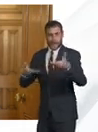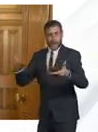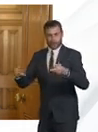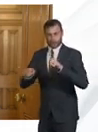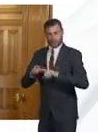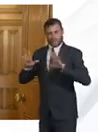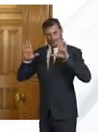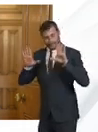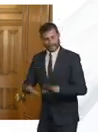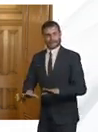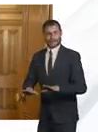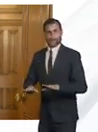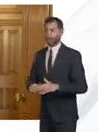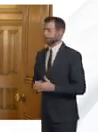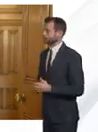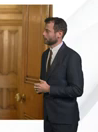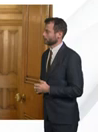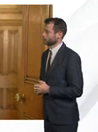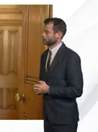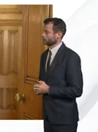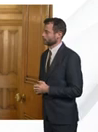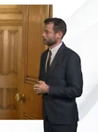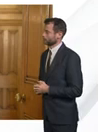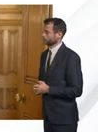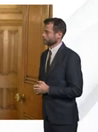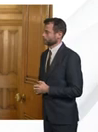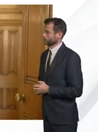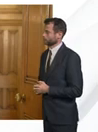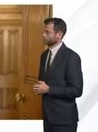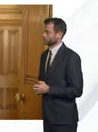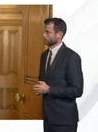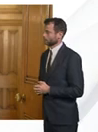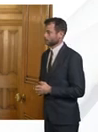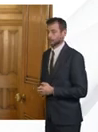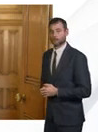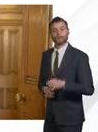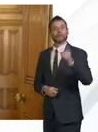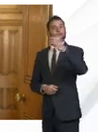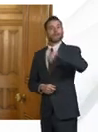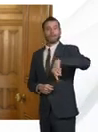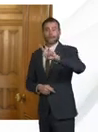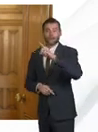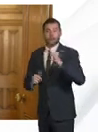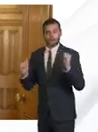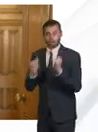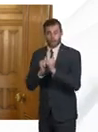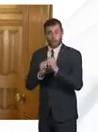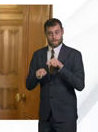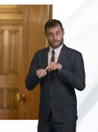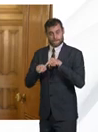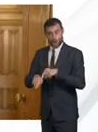the more we follow the rules the sooner